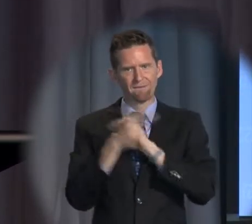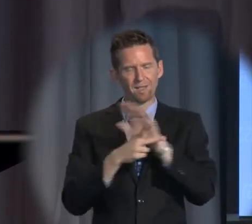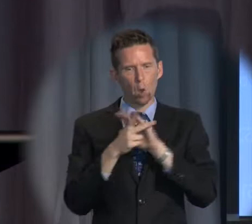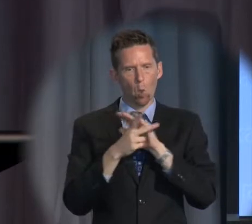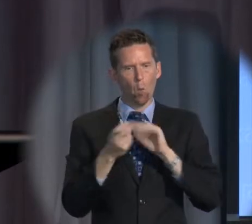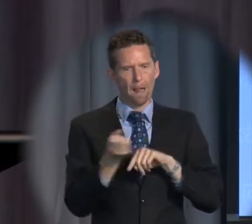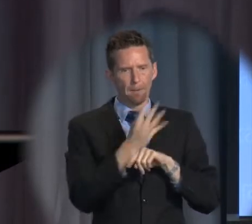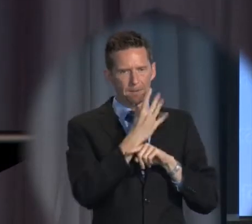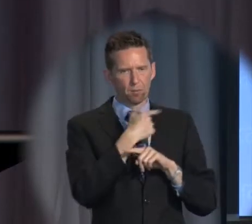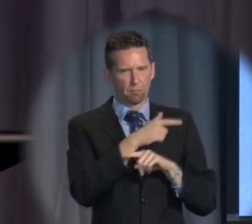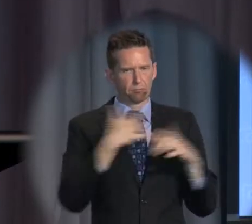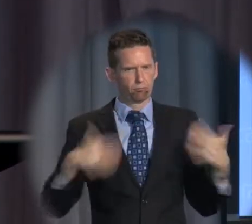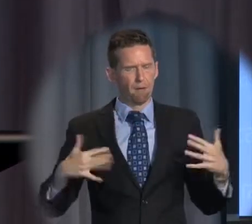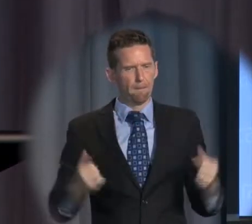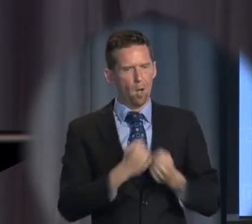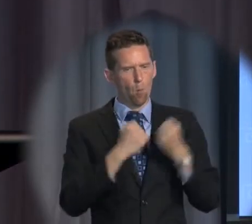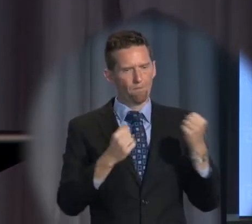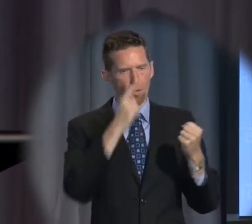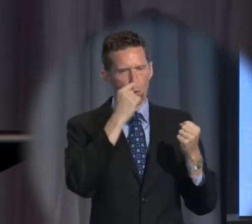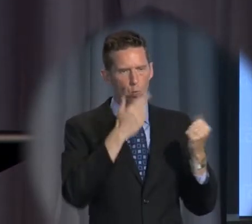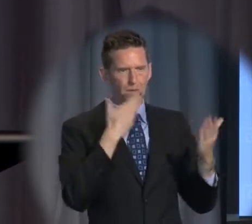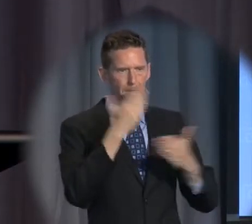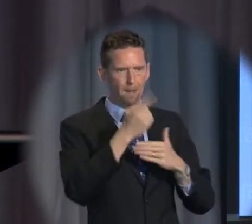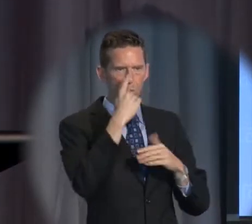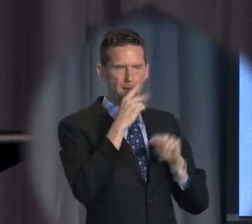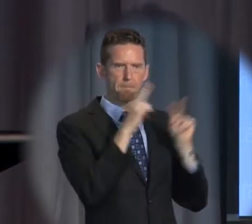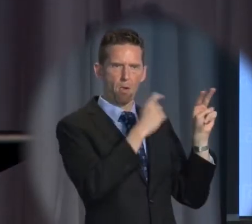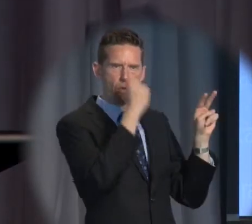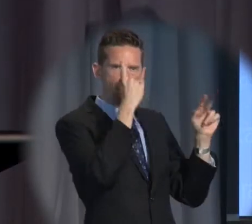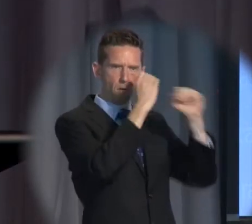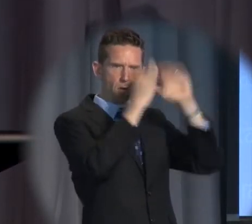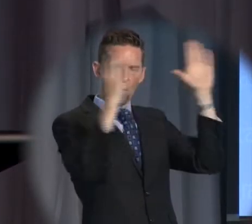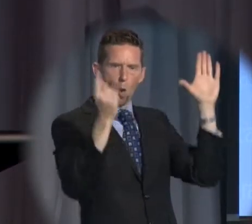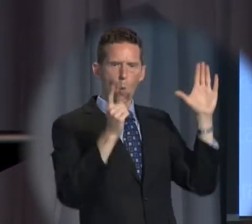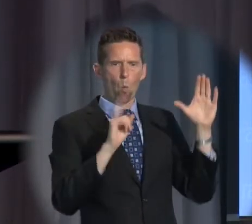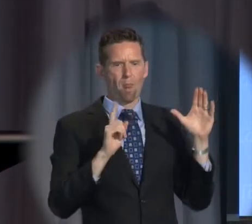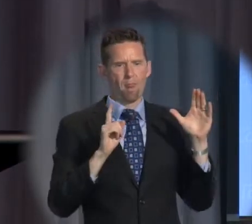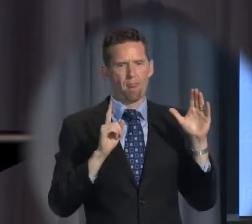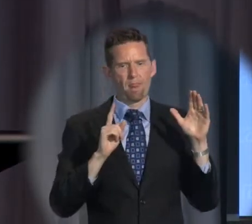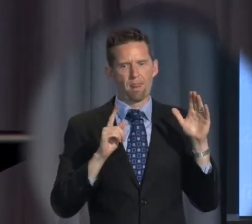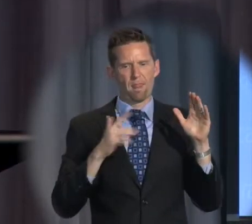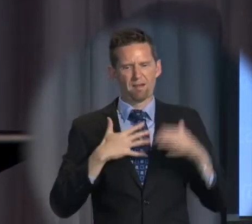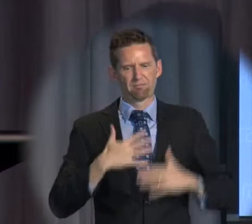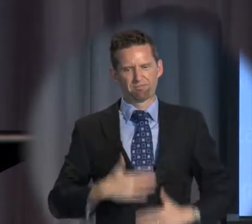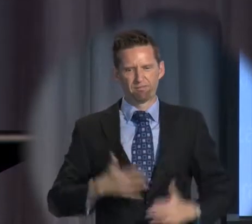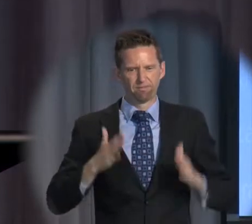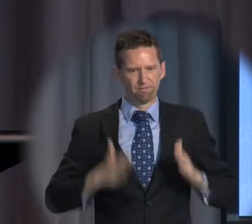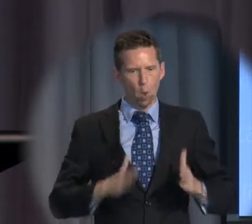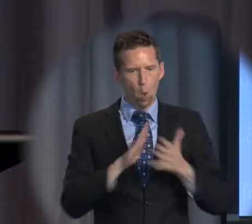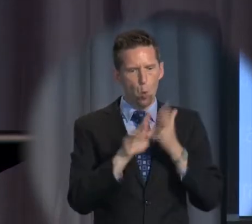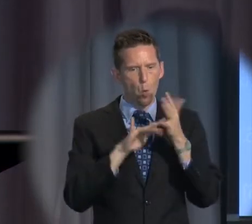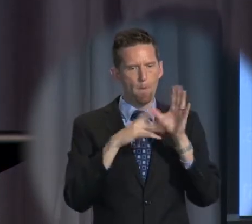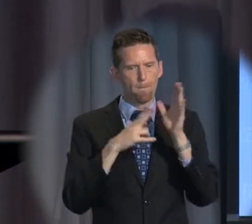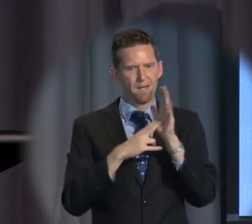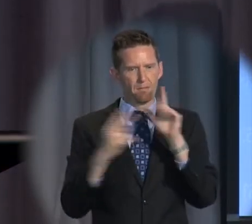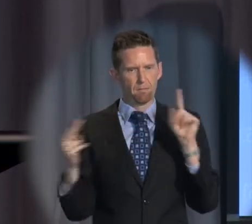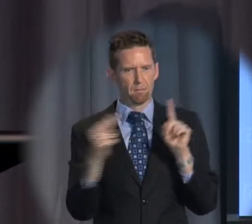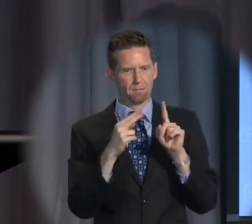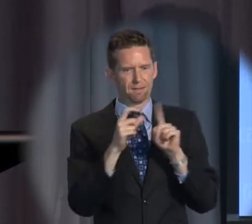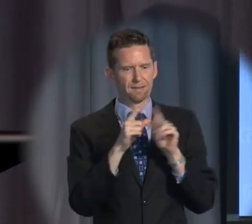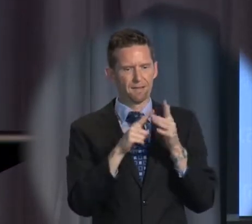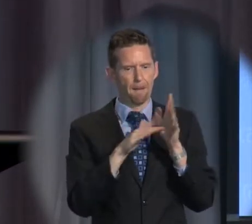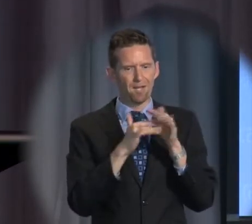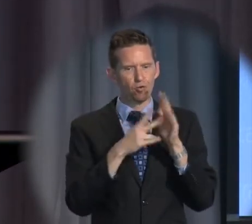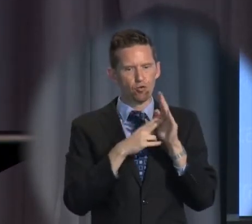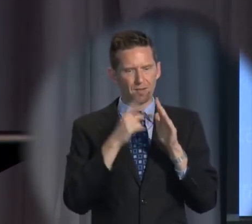have a powerful capacity to explain to people just what the human dimension is when we otherwise talk about